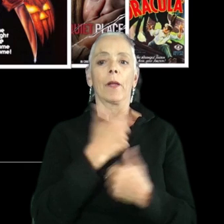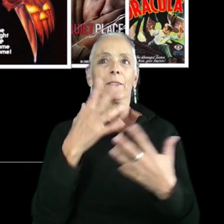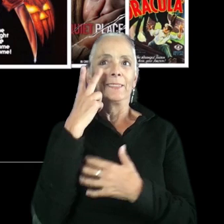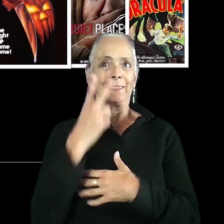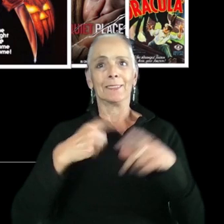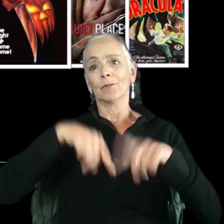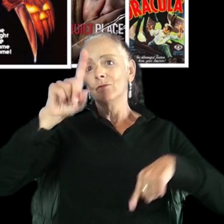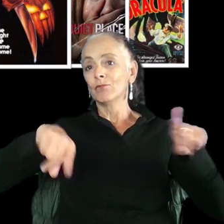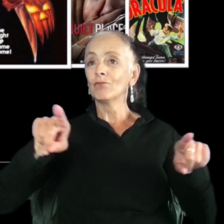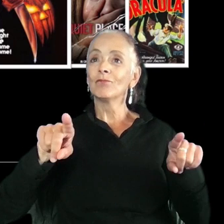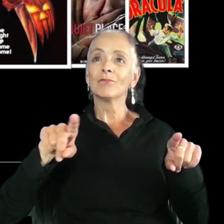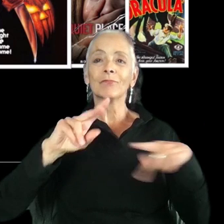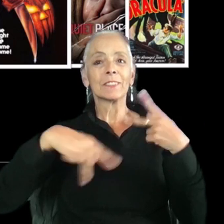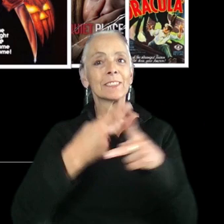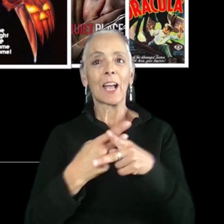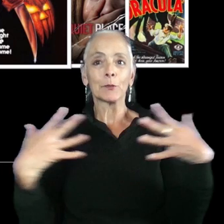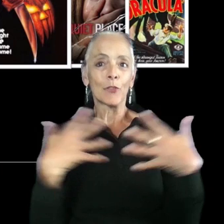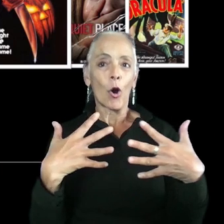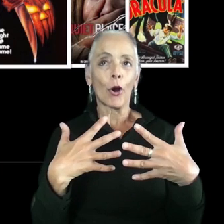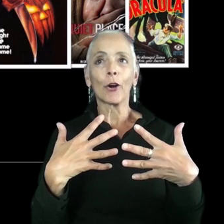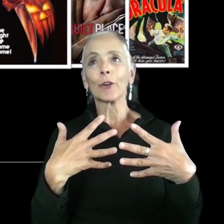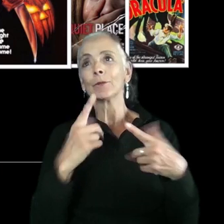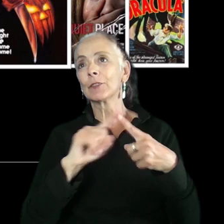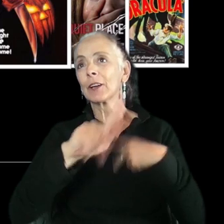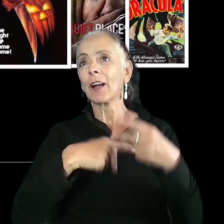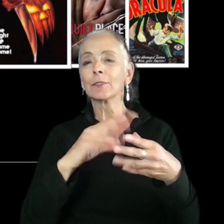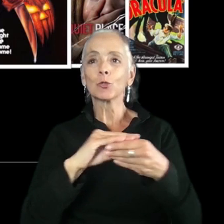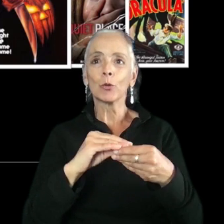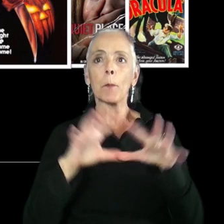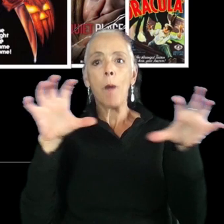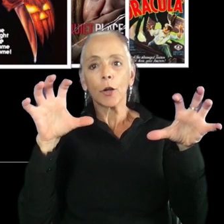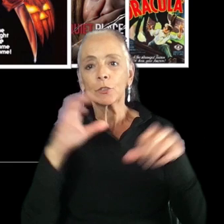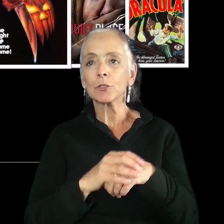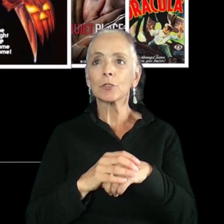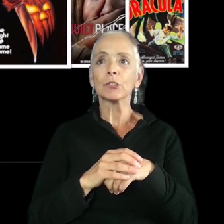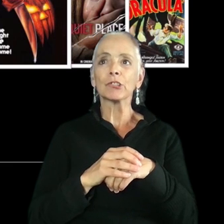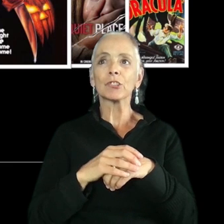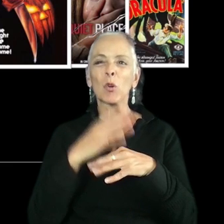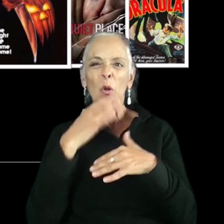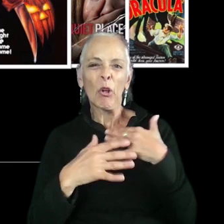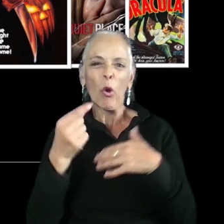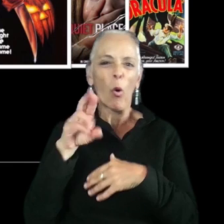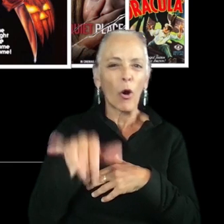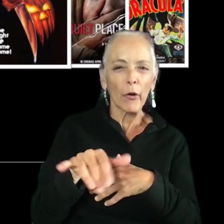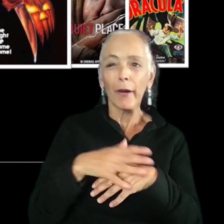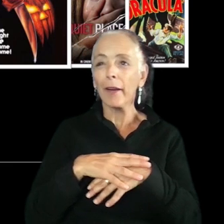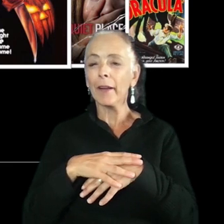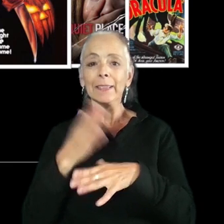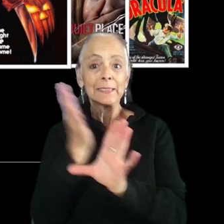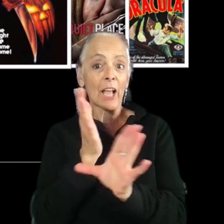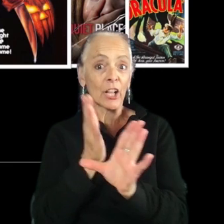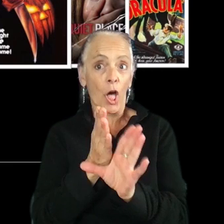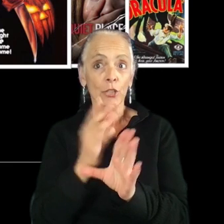of different types of horror, you know, and types of stories. It can be monsters, gory, psychological thrillers, and different types of